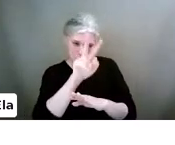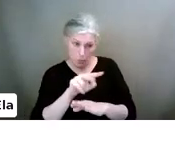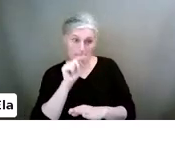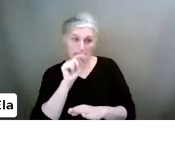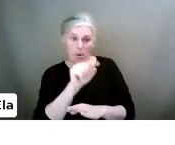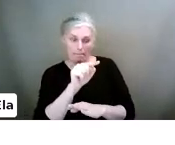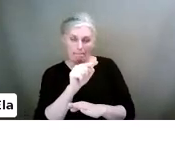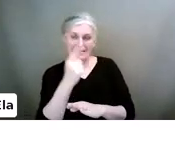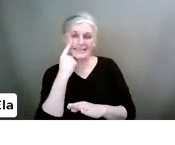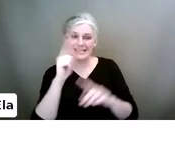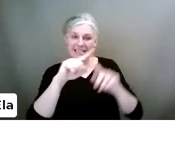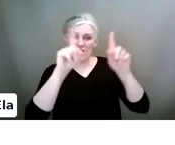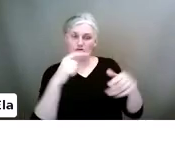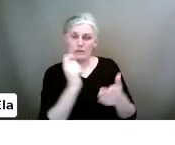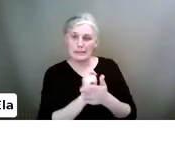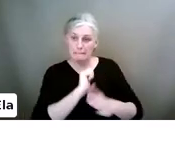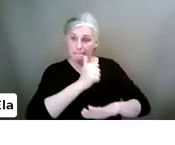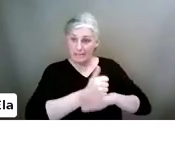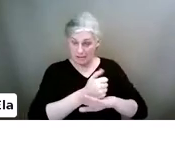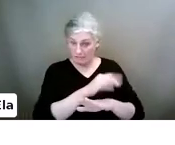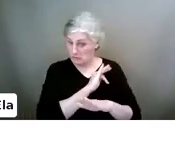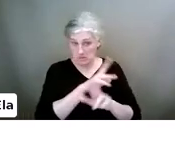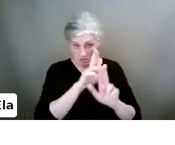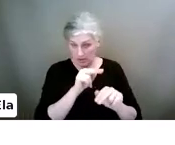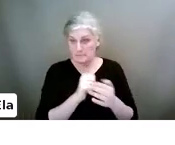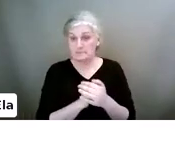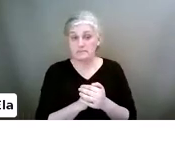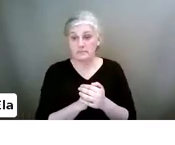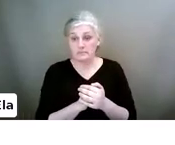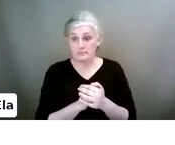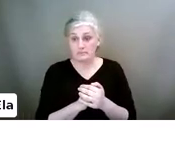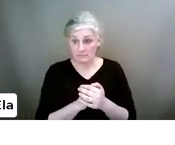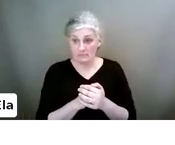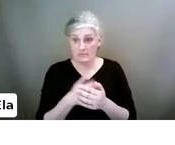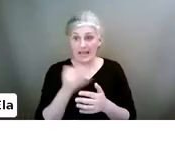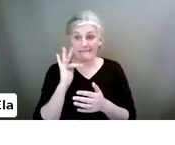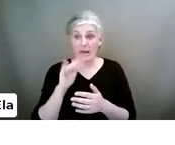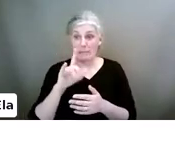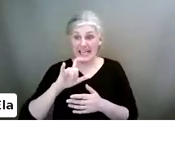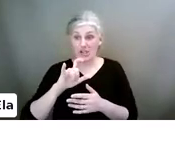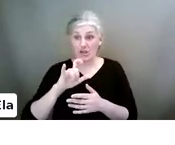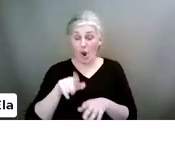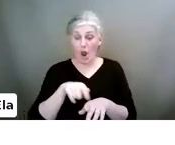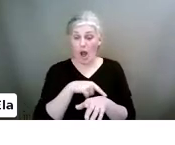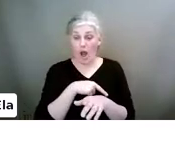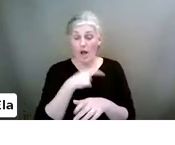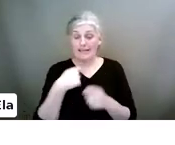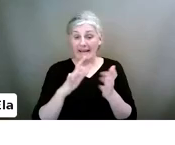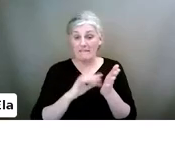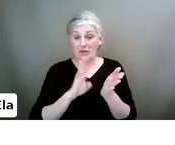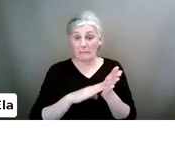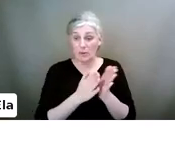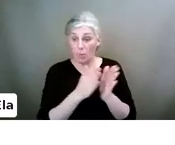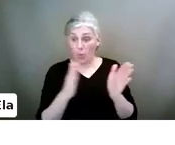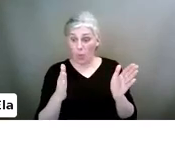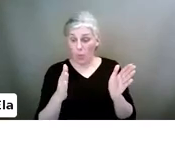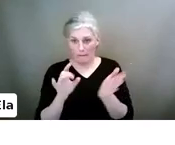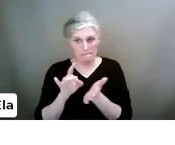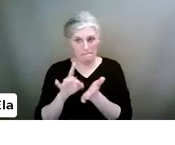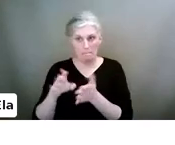screen time. You can set up screen time for yourself. I get kicked out of Instagram if I'm longer than 15 minutes on it because I have a habit of scrolling.